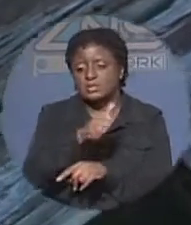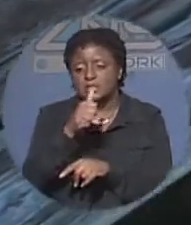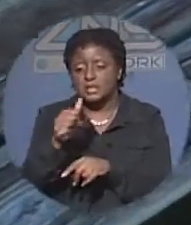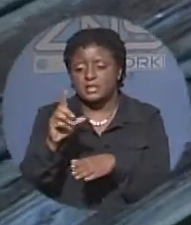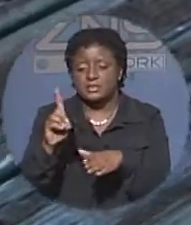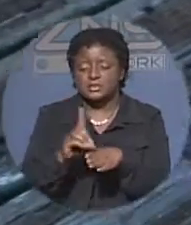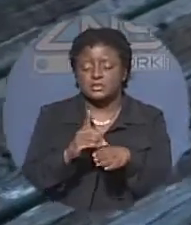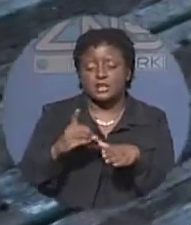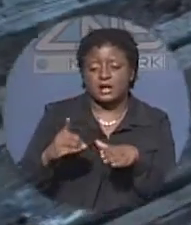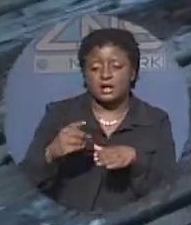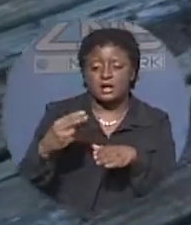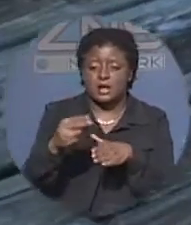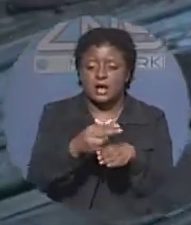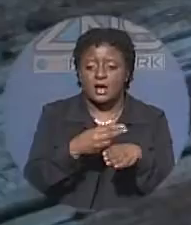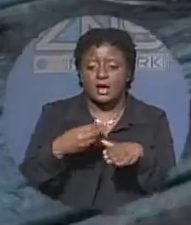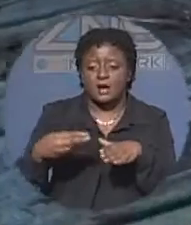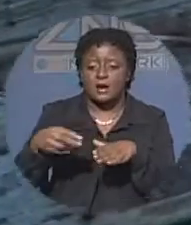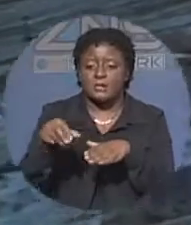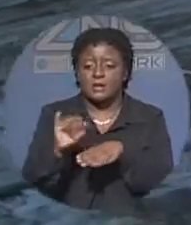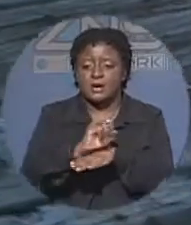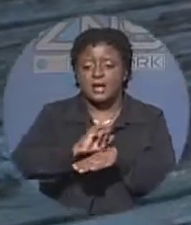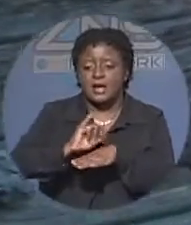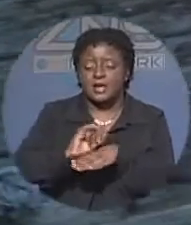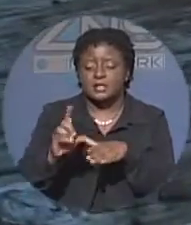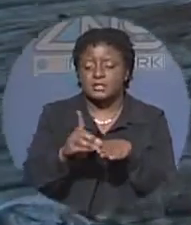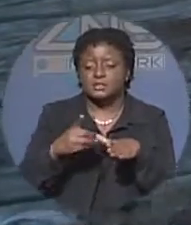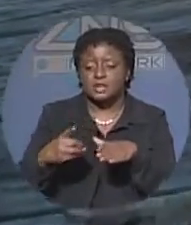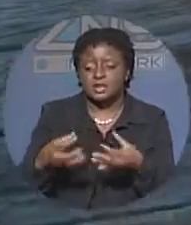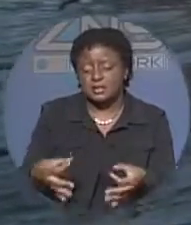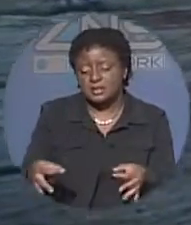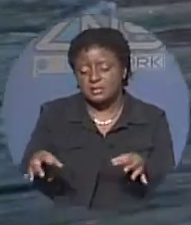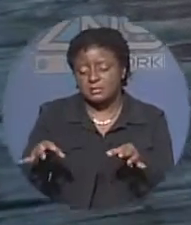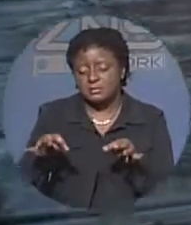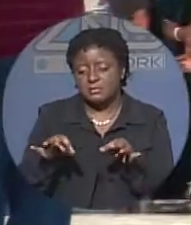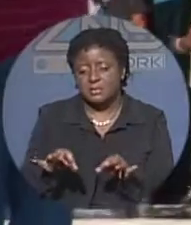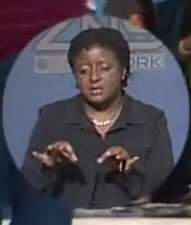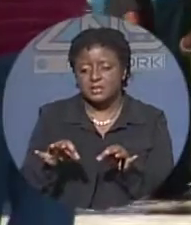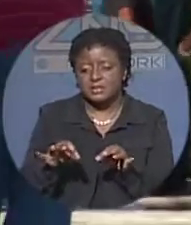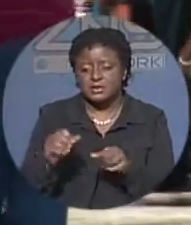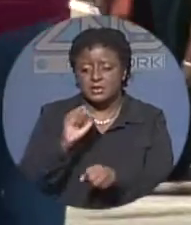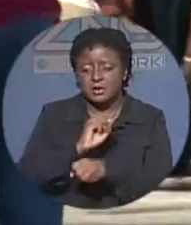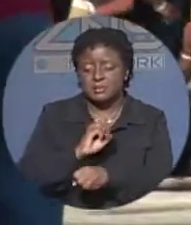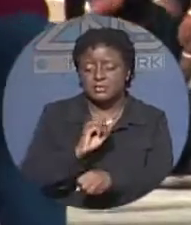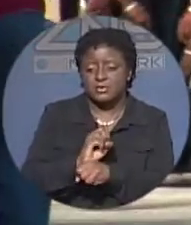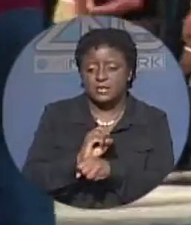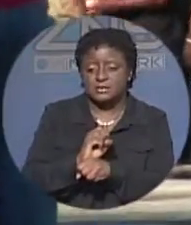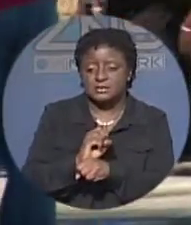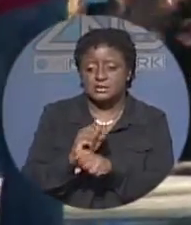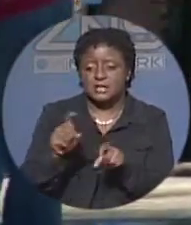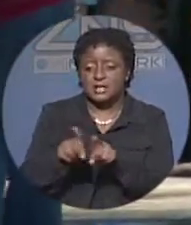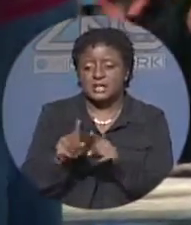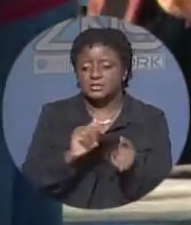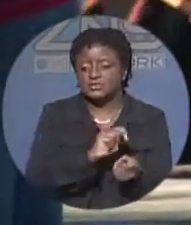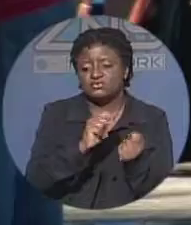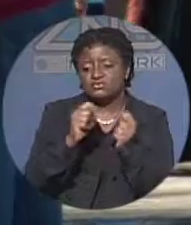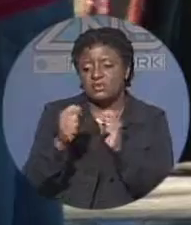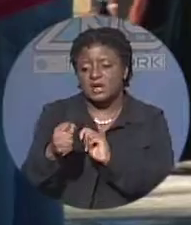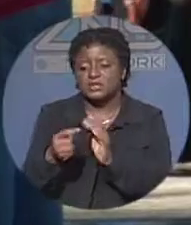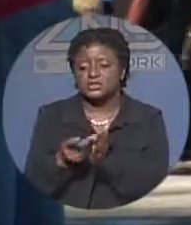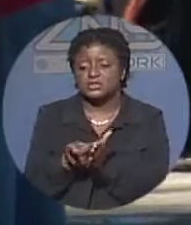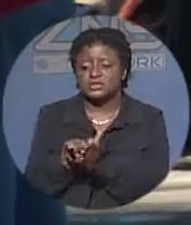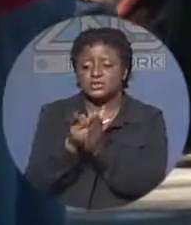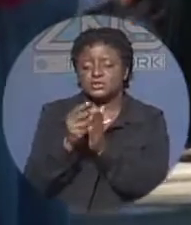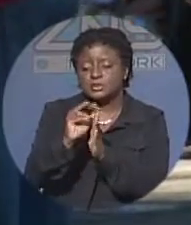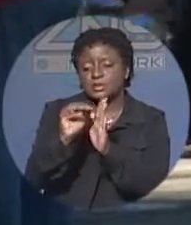dock in north eluthera is an important feature of the island it operates as a transshipment terminal servicing not only